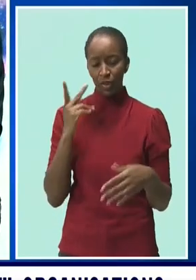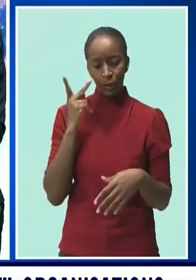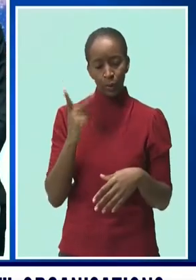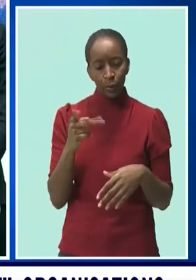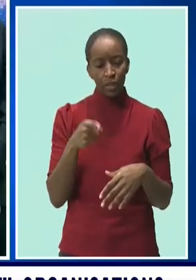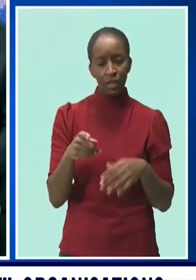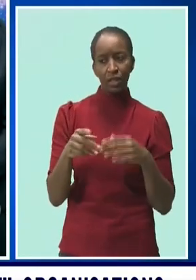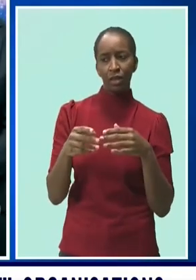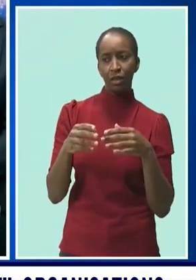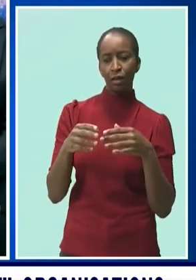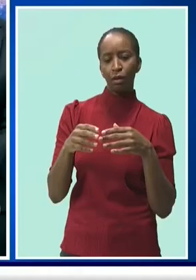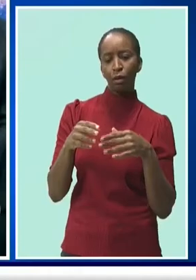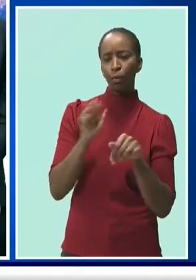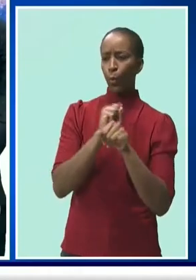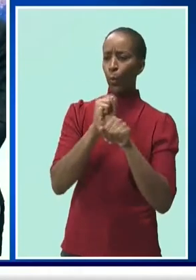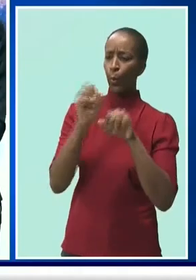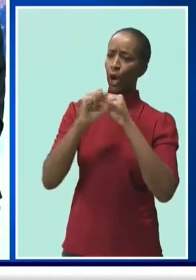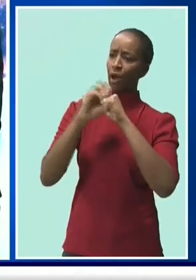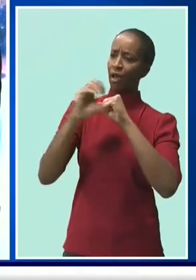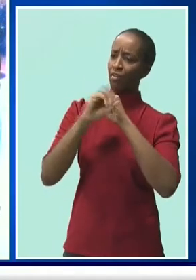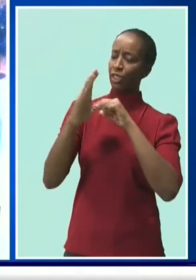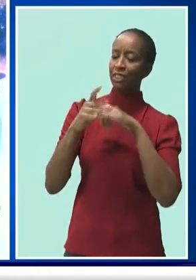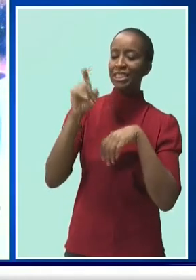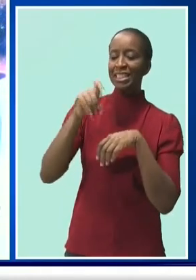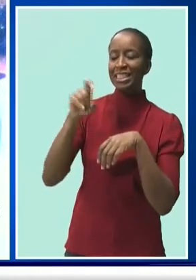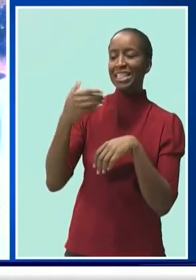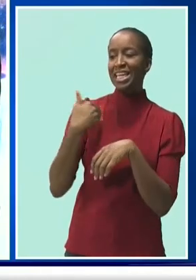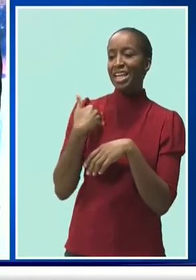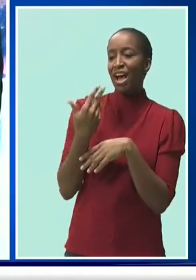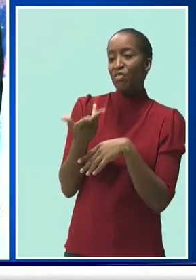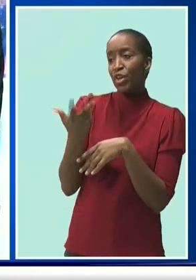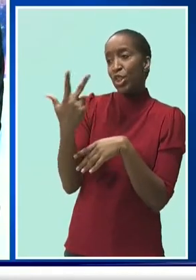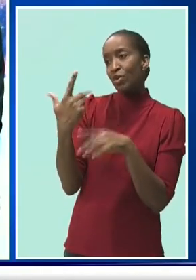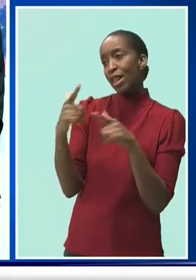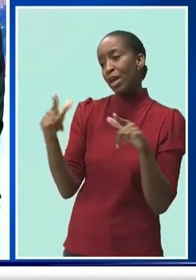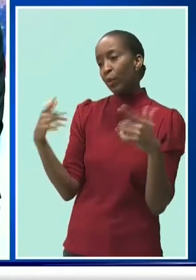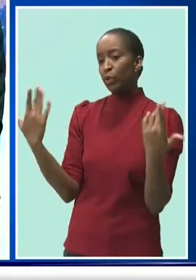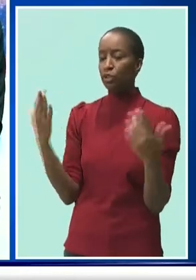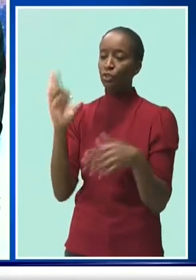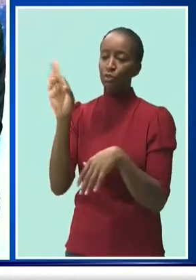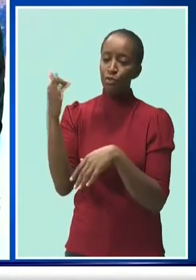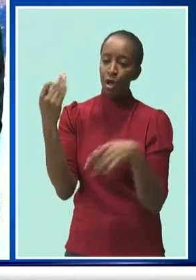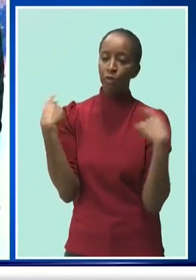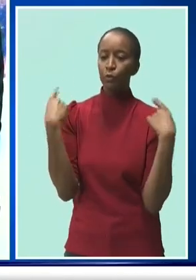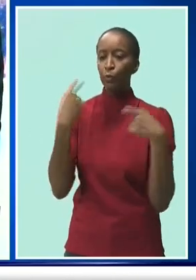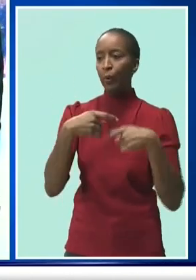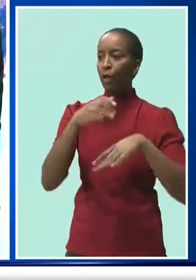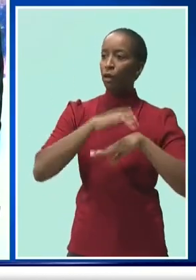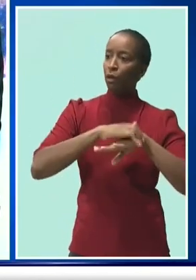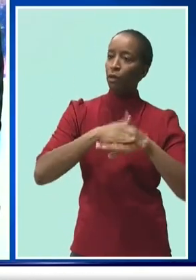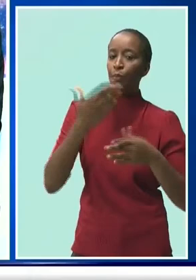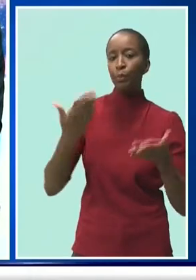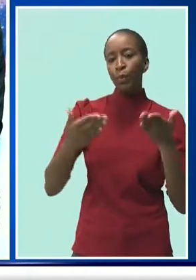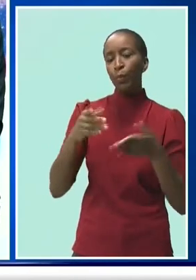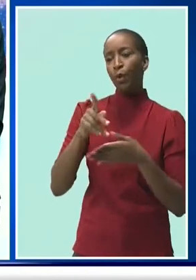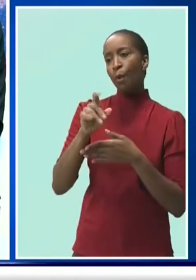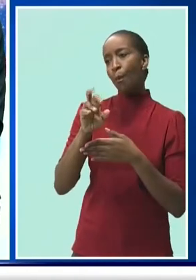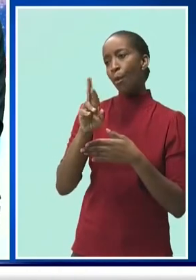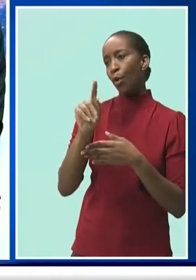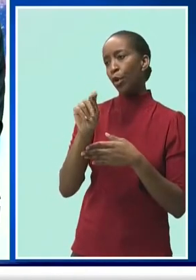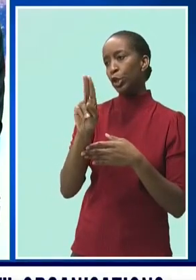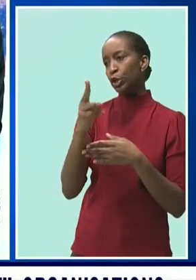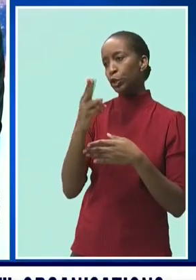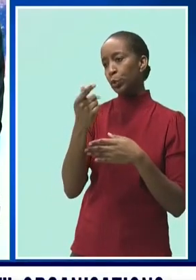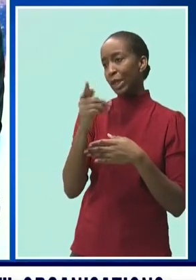are advertised and they ask you to have a minimum of three language skills, French, Spanish and English. They might ask for Portuguese. They may ask